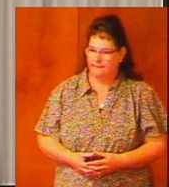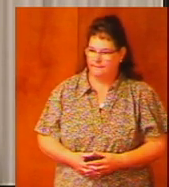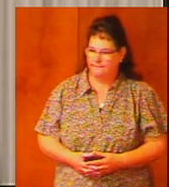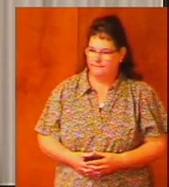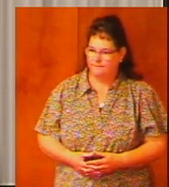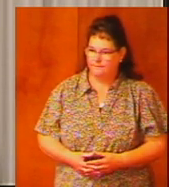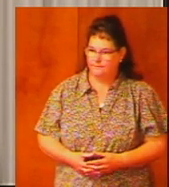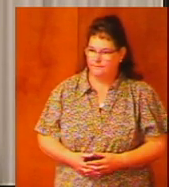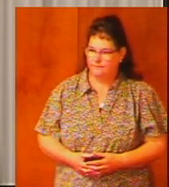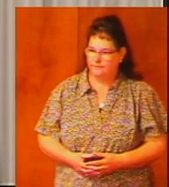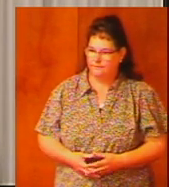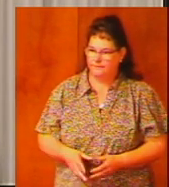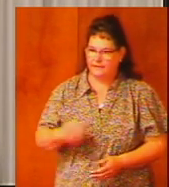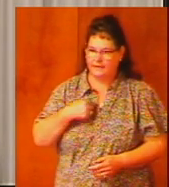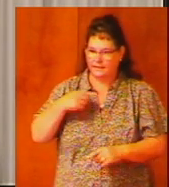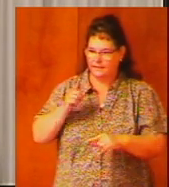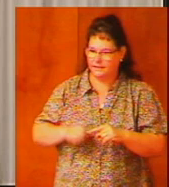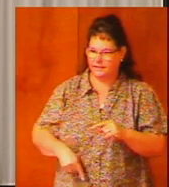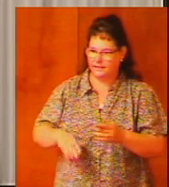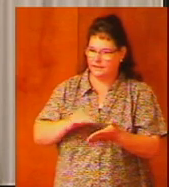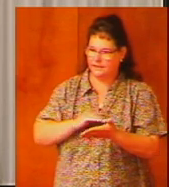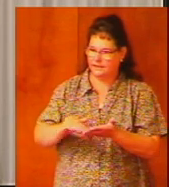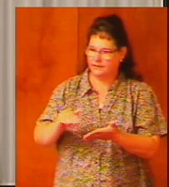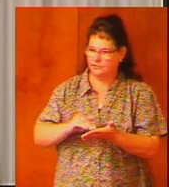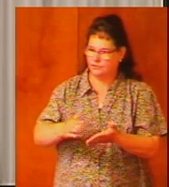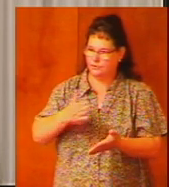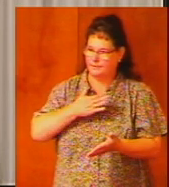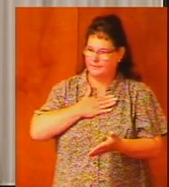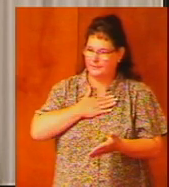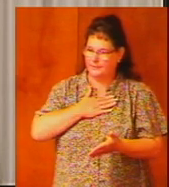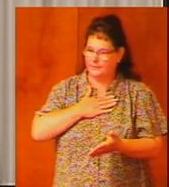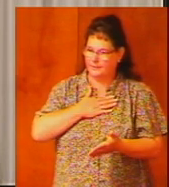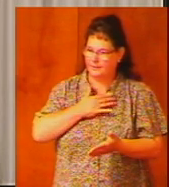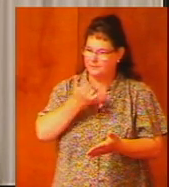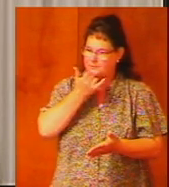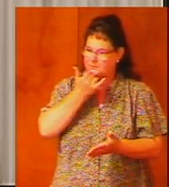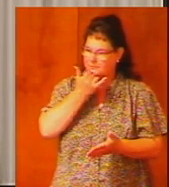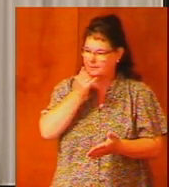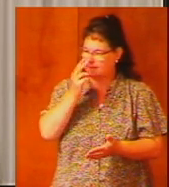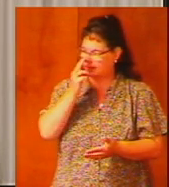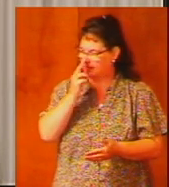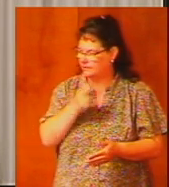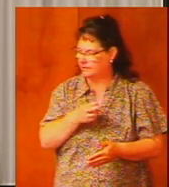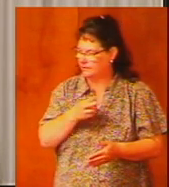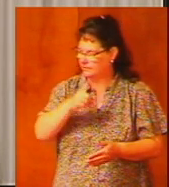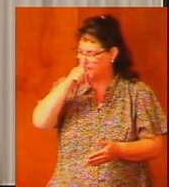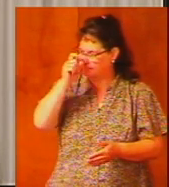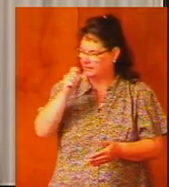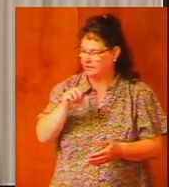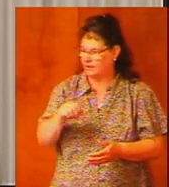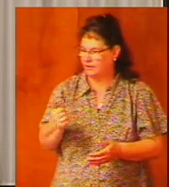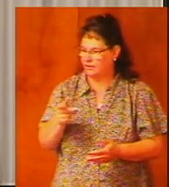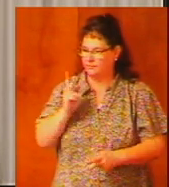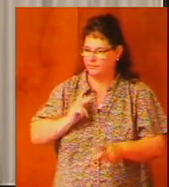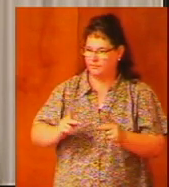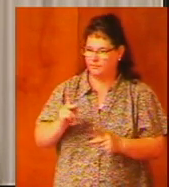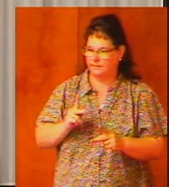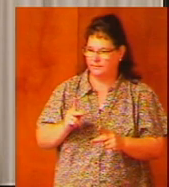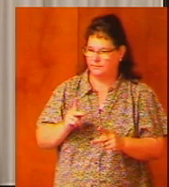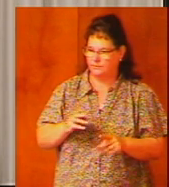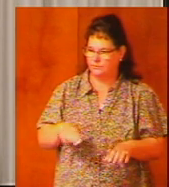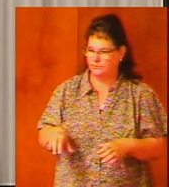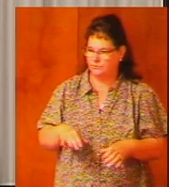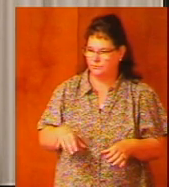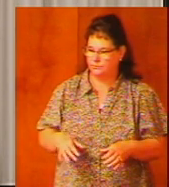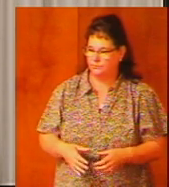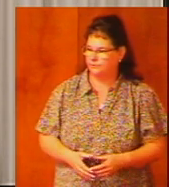and I can't excuse my negligence because others have failed